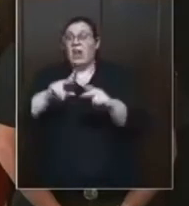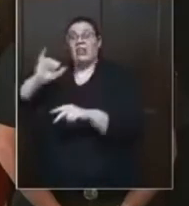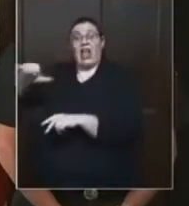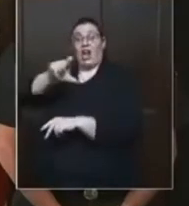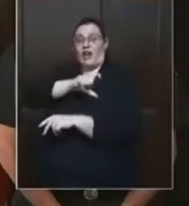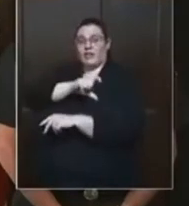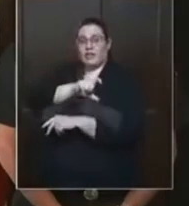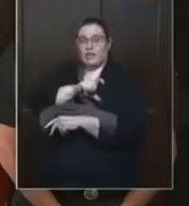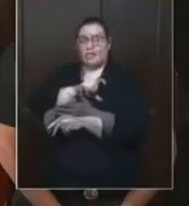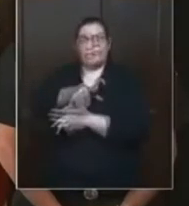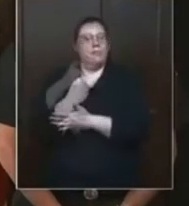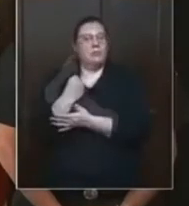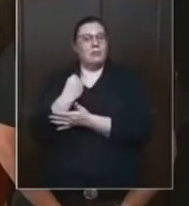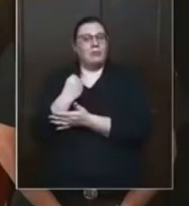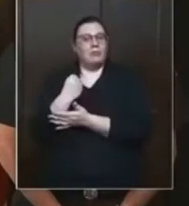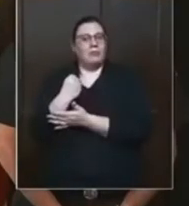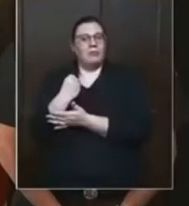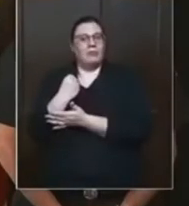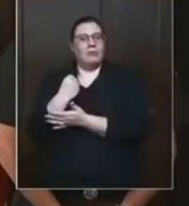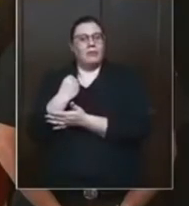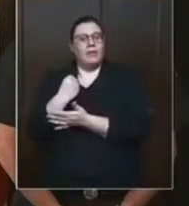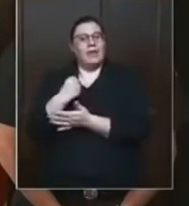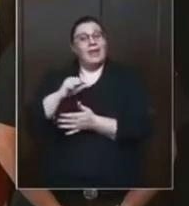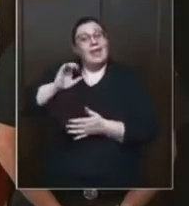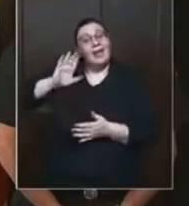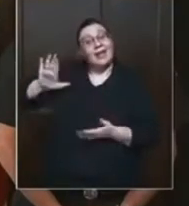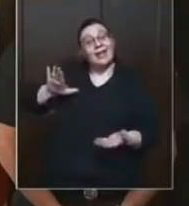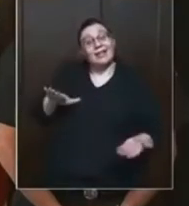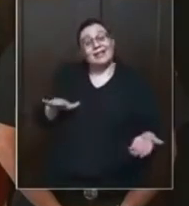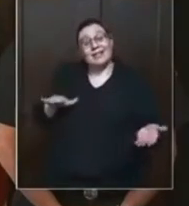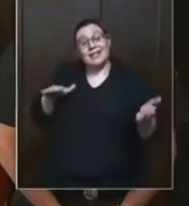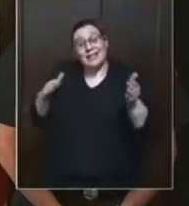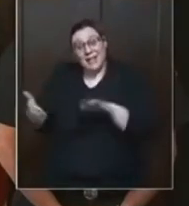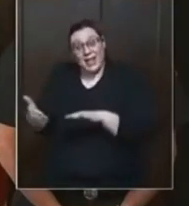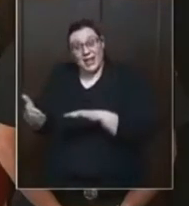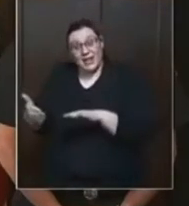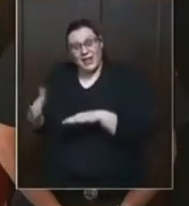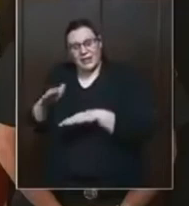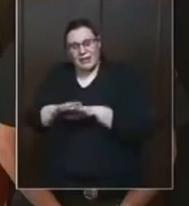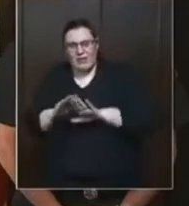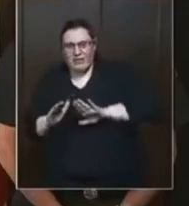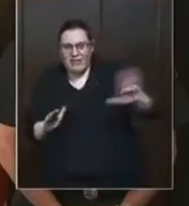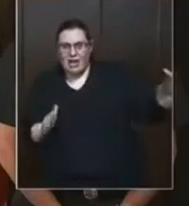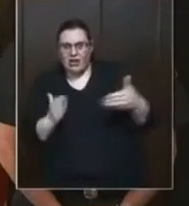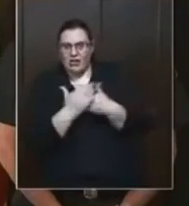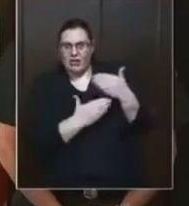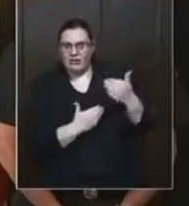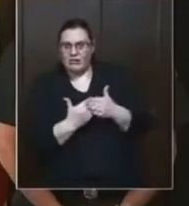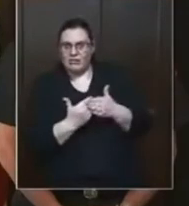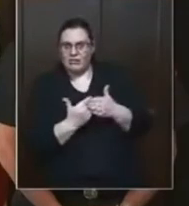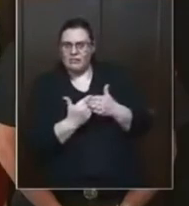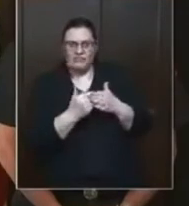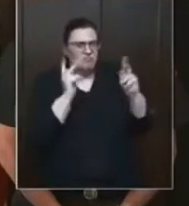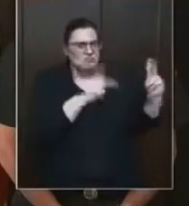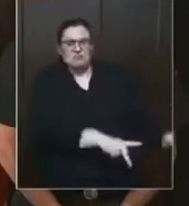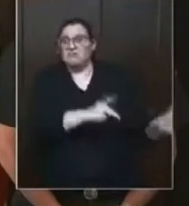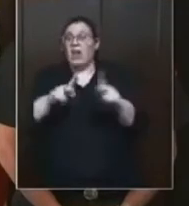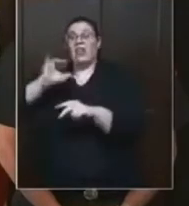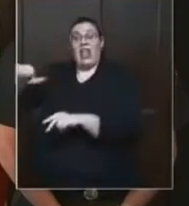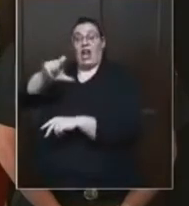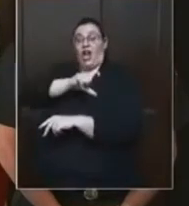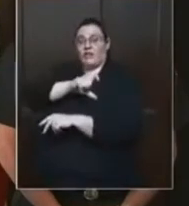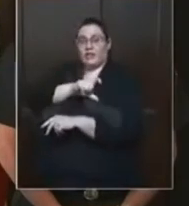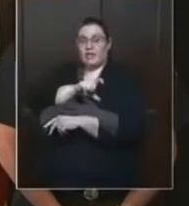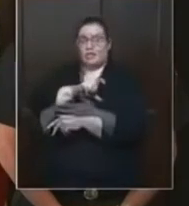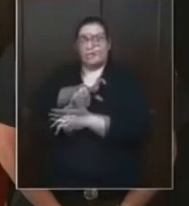Thermal nuclear destruction. You gonna drink up slavery after America is wiped out and destroyed. The Lord,